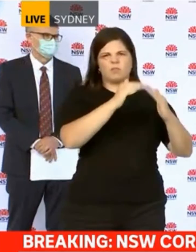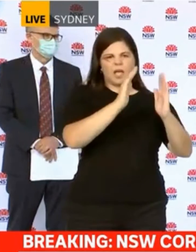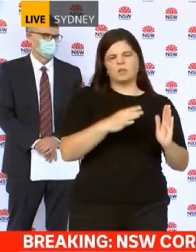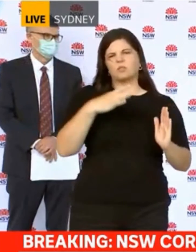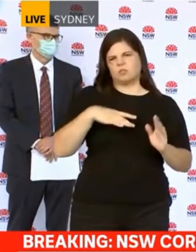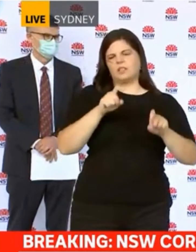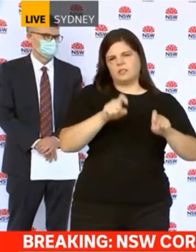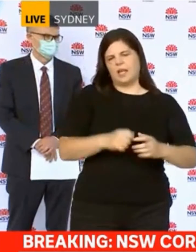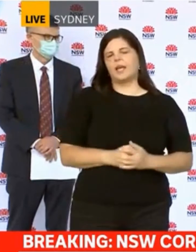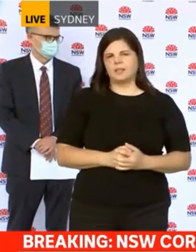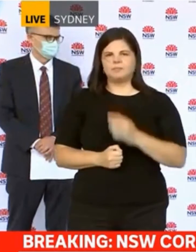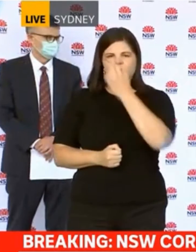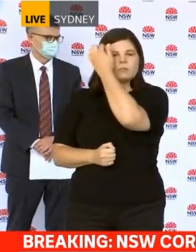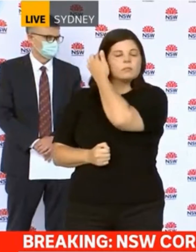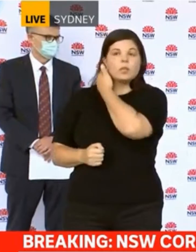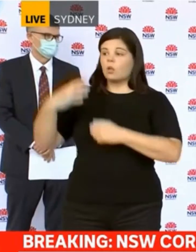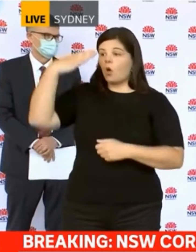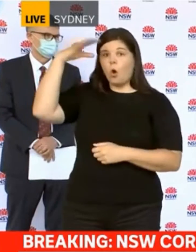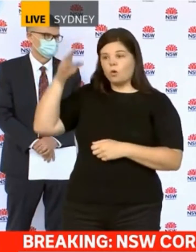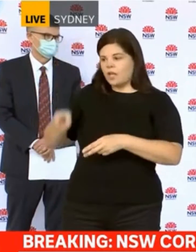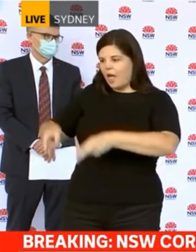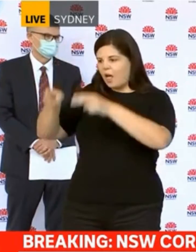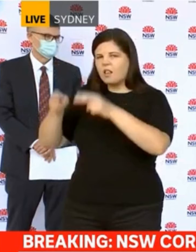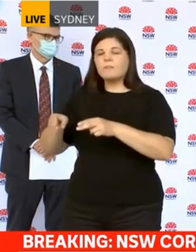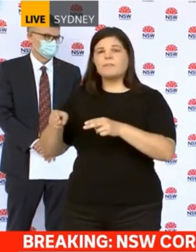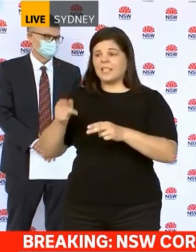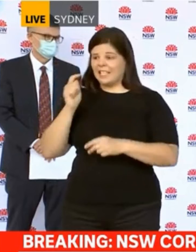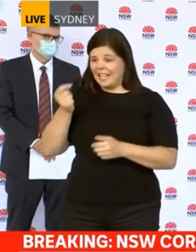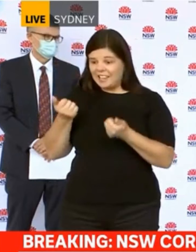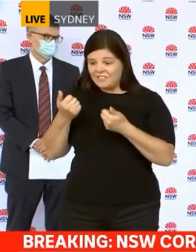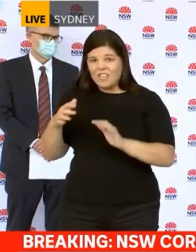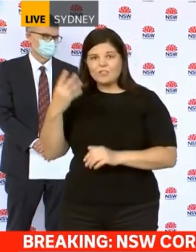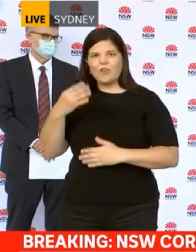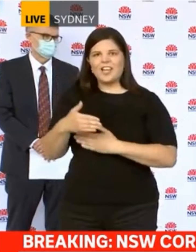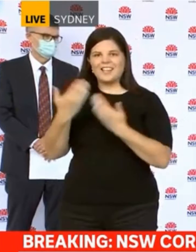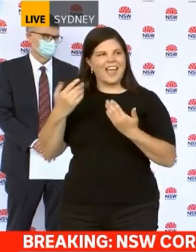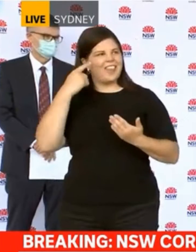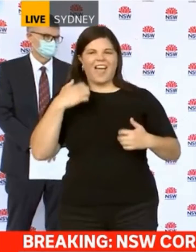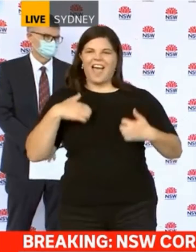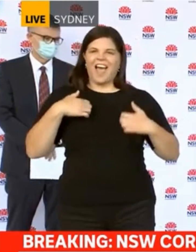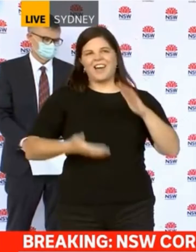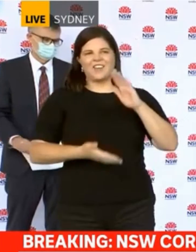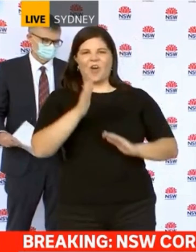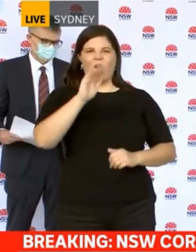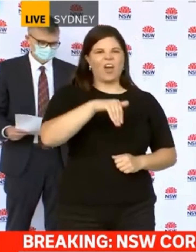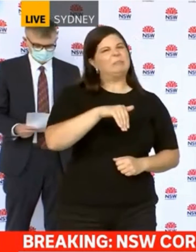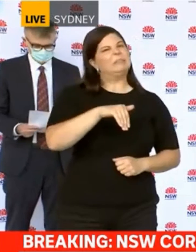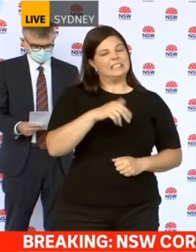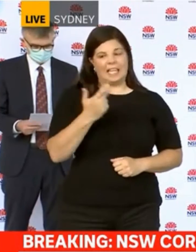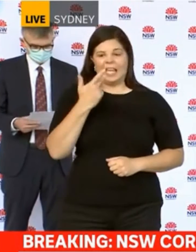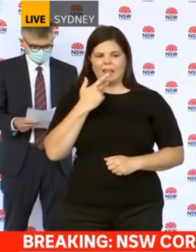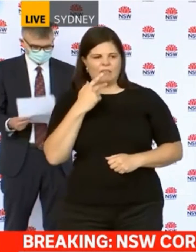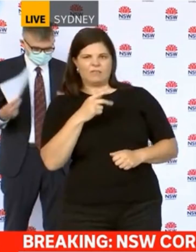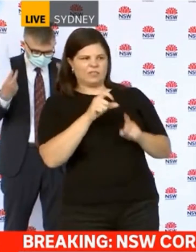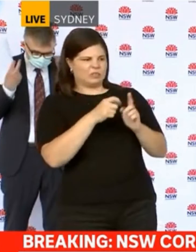that you appreciate that even at the end of the 14 days, if you're still infectious, if you're still deemed to be infectious, you still need to make sure that